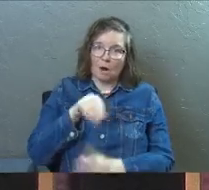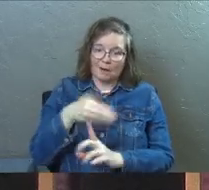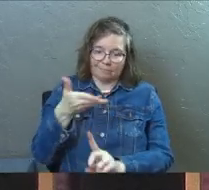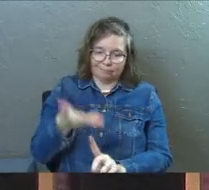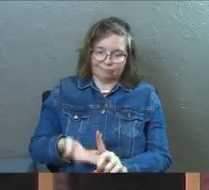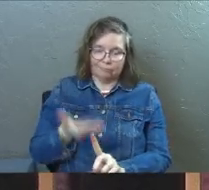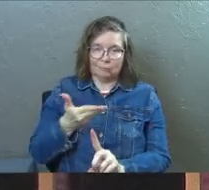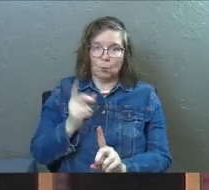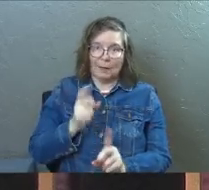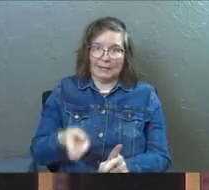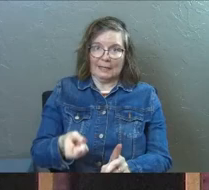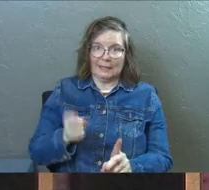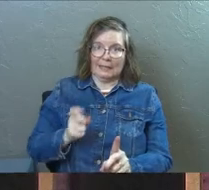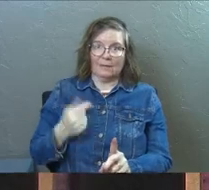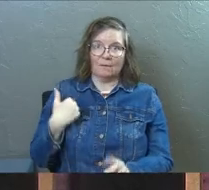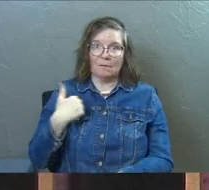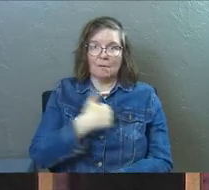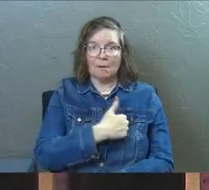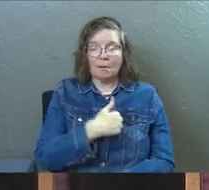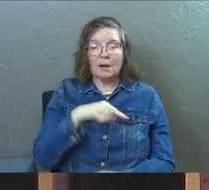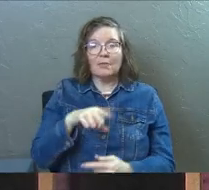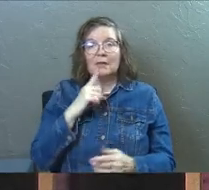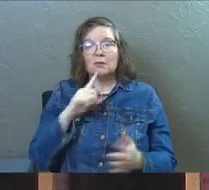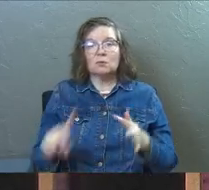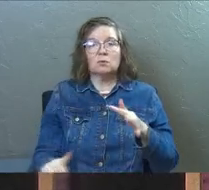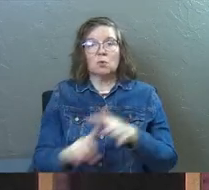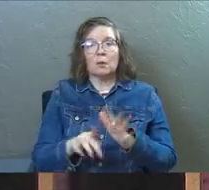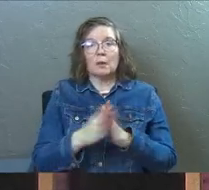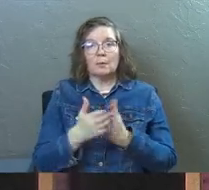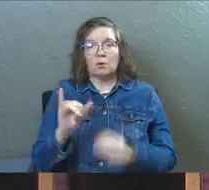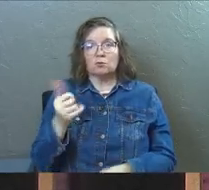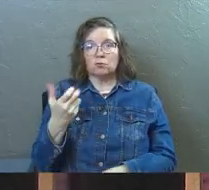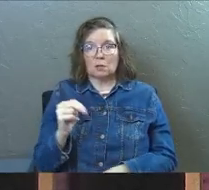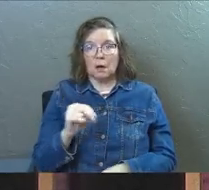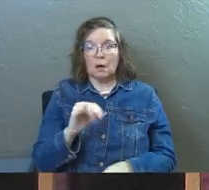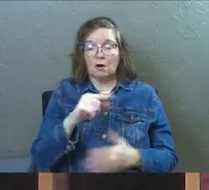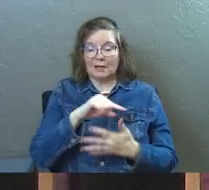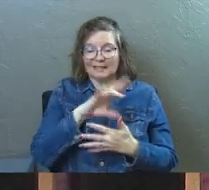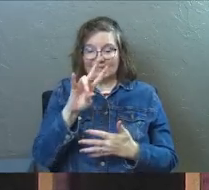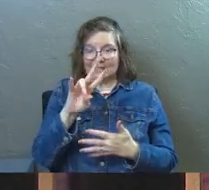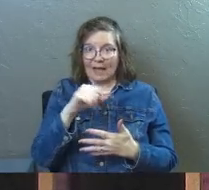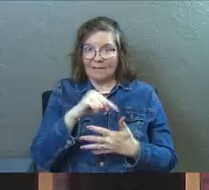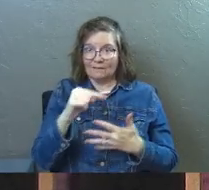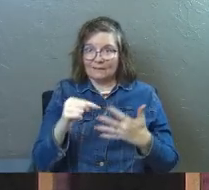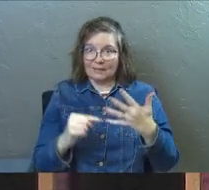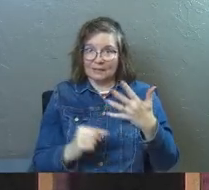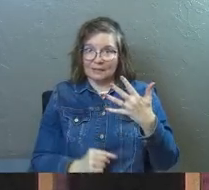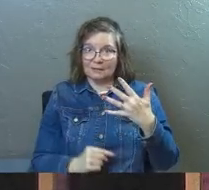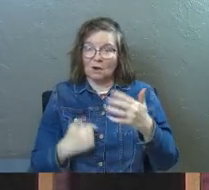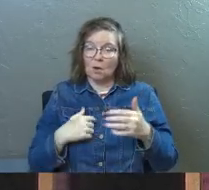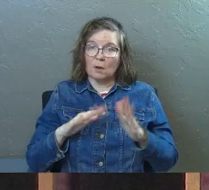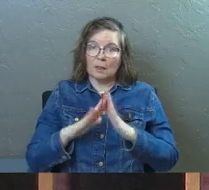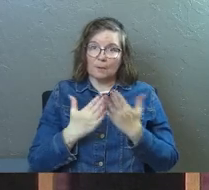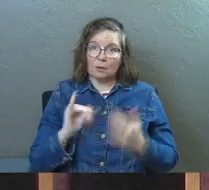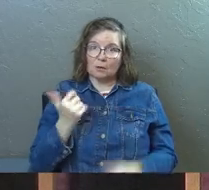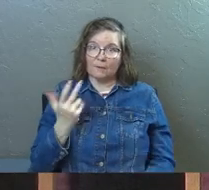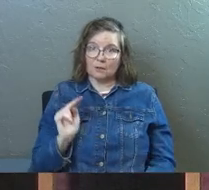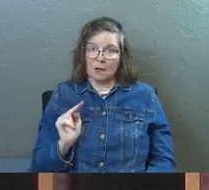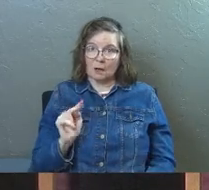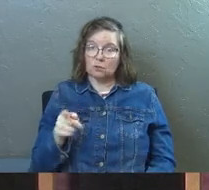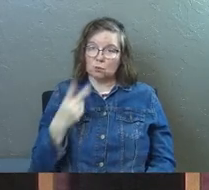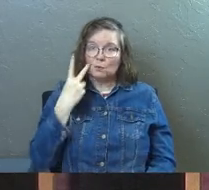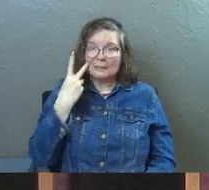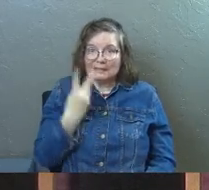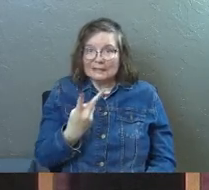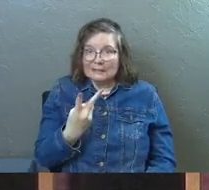and part of what he gives to us. And these show up in the book of John. All seven of them are in the book of John. And